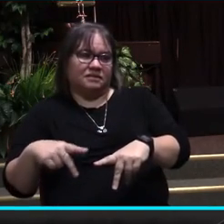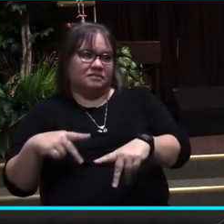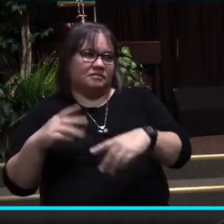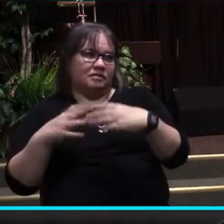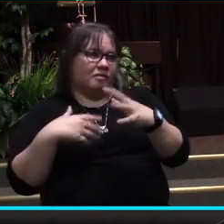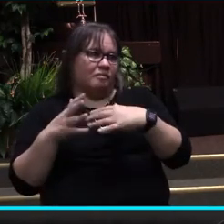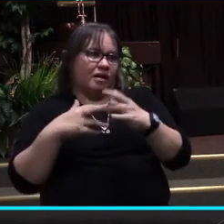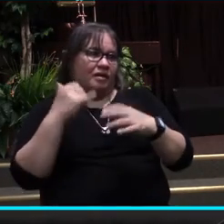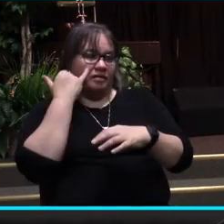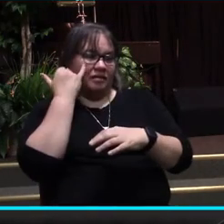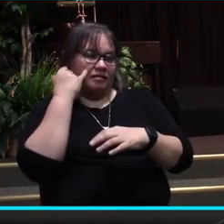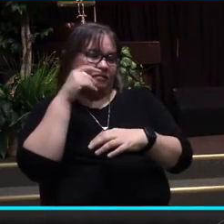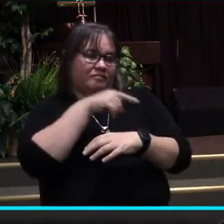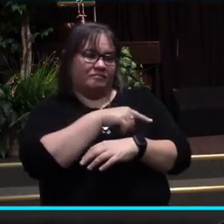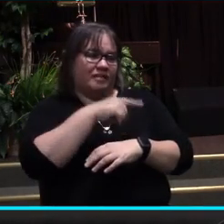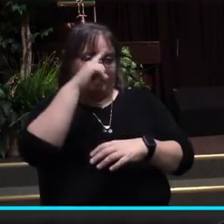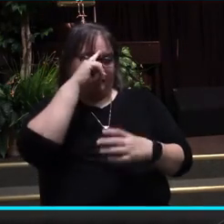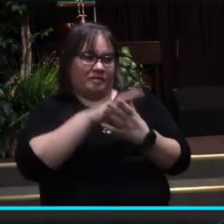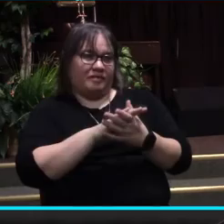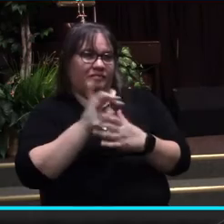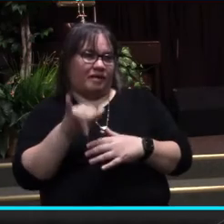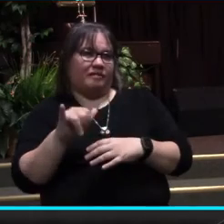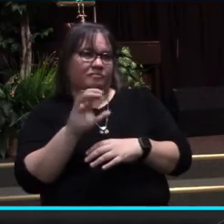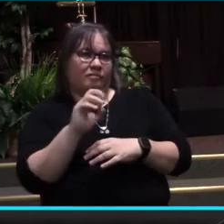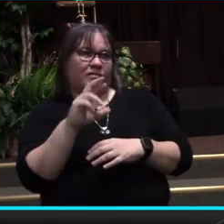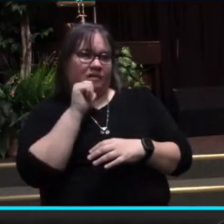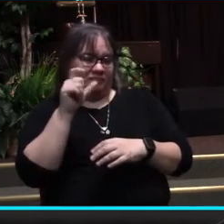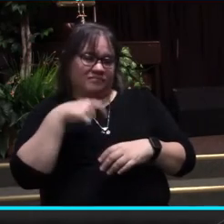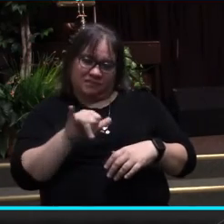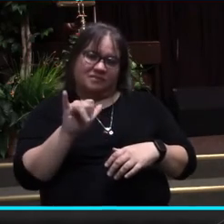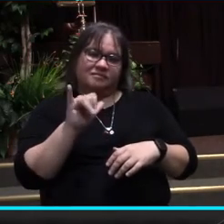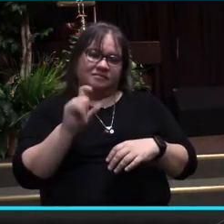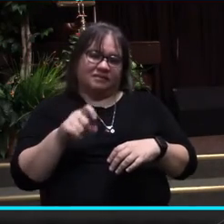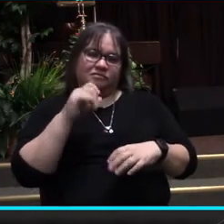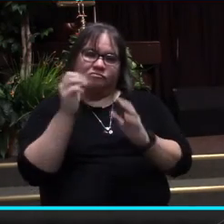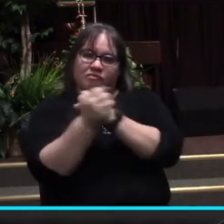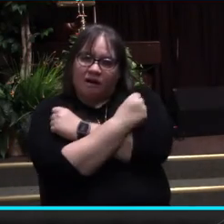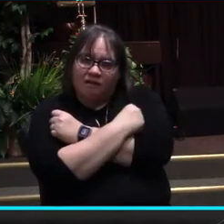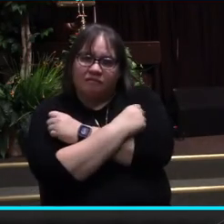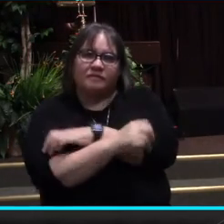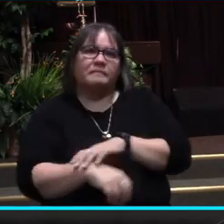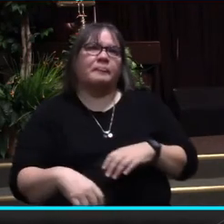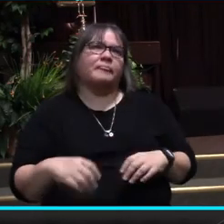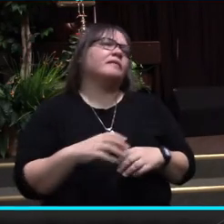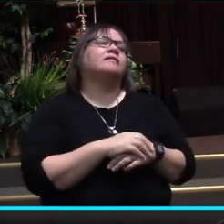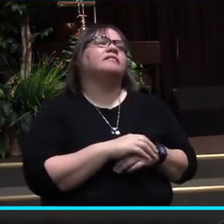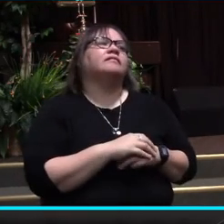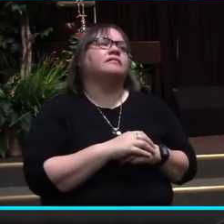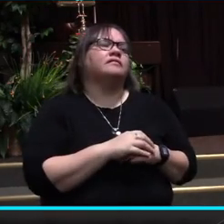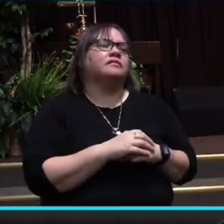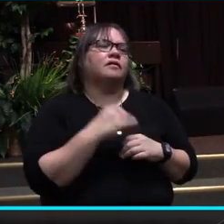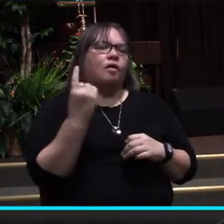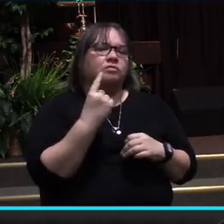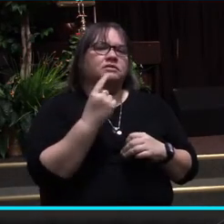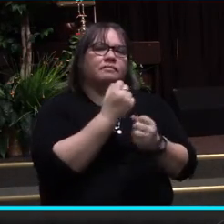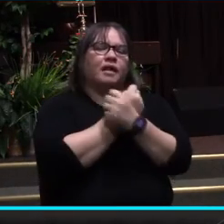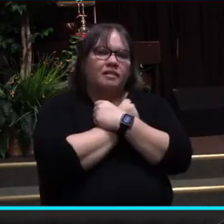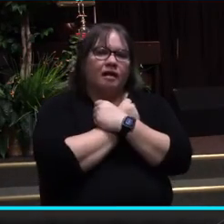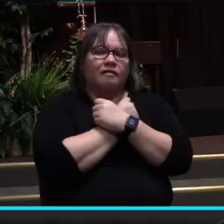is only by our consistent love,